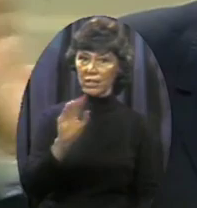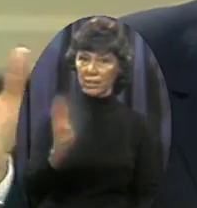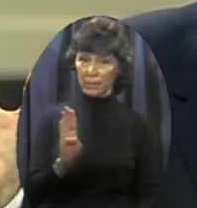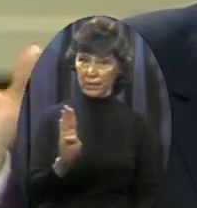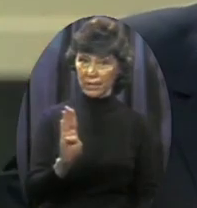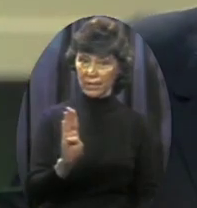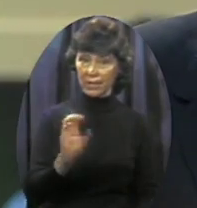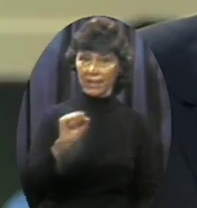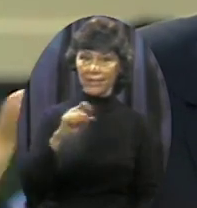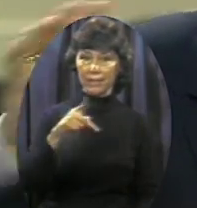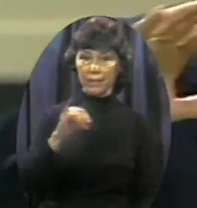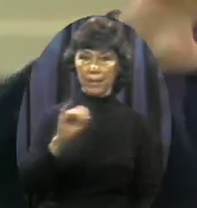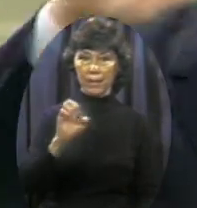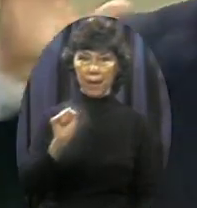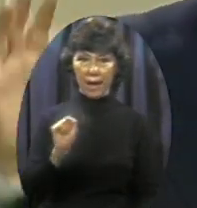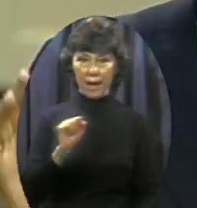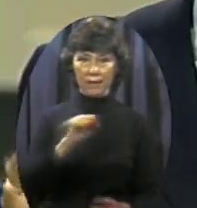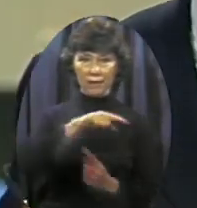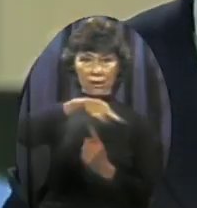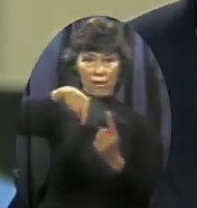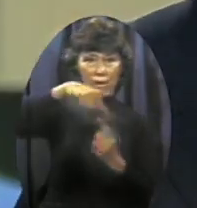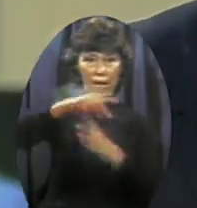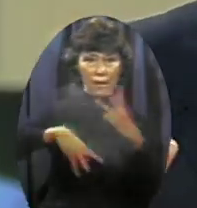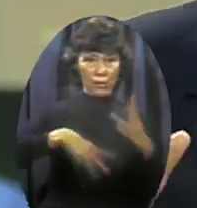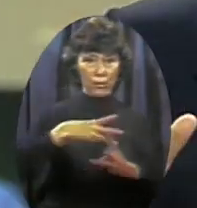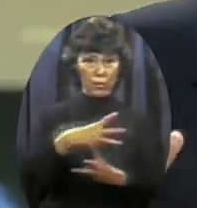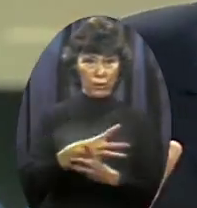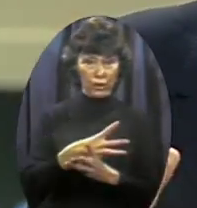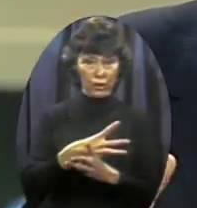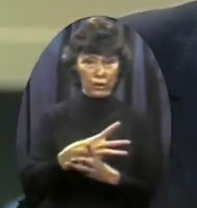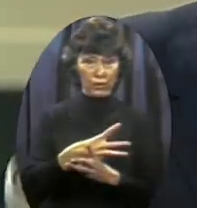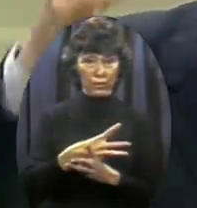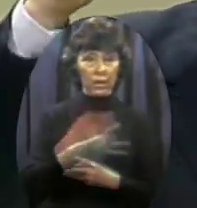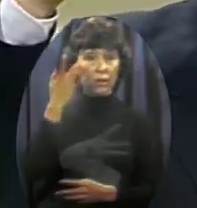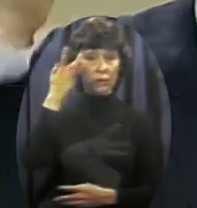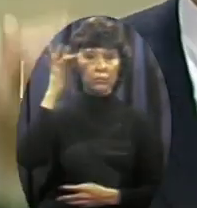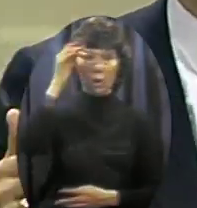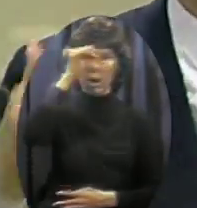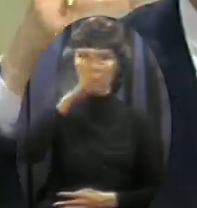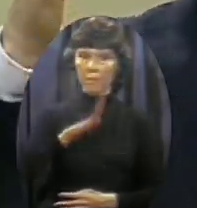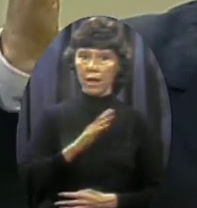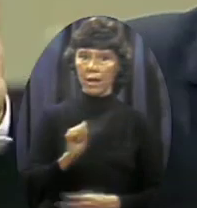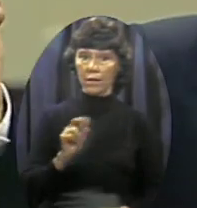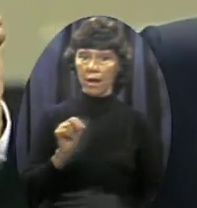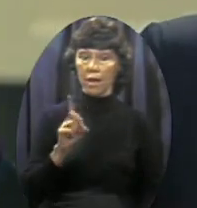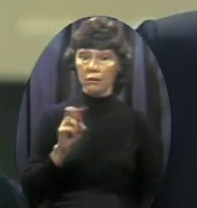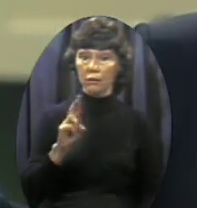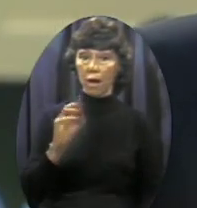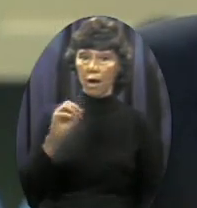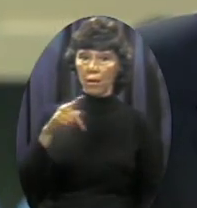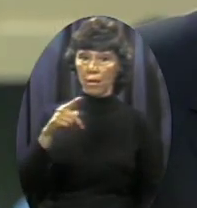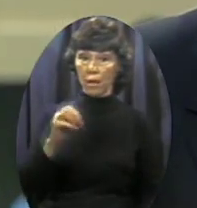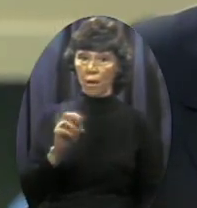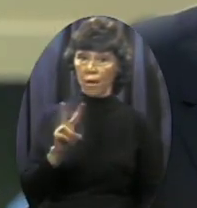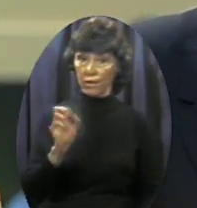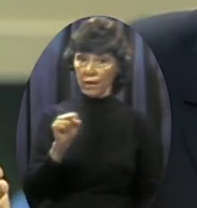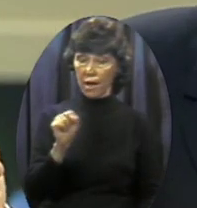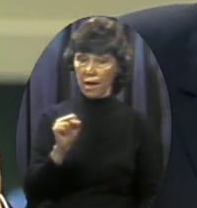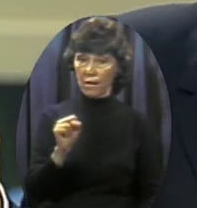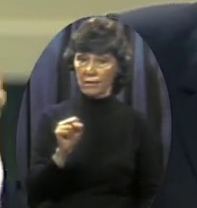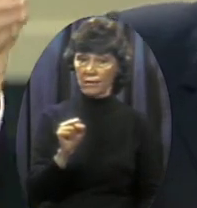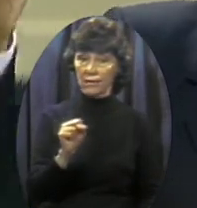agents Spies worldwide Nothing like it in history A brilliant man He is as brutal and ruthless in my opinion